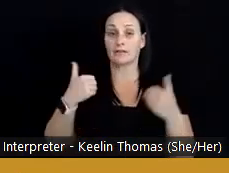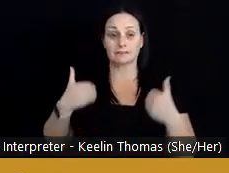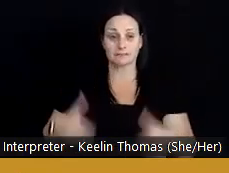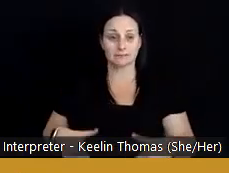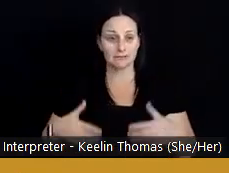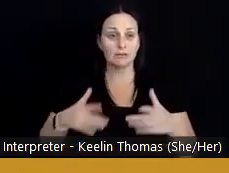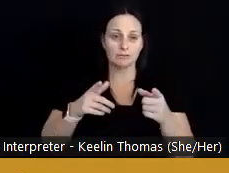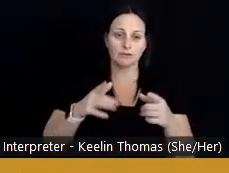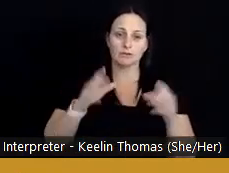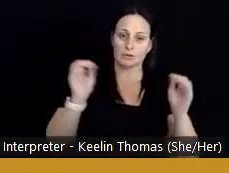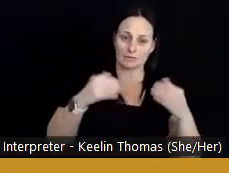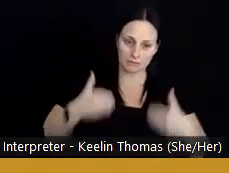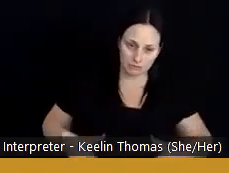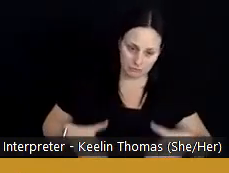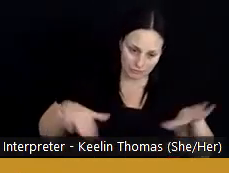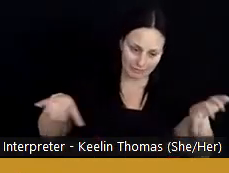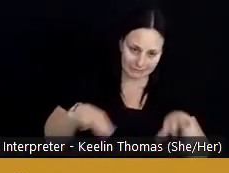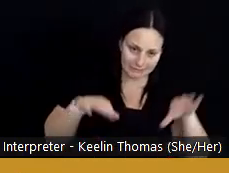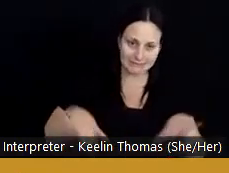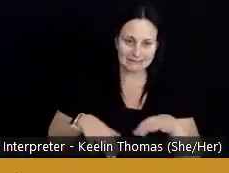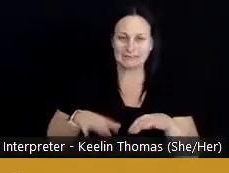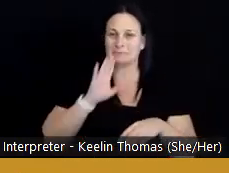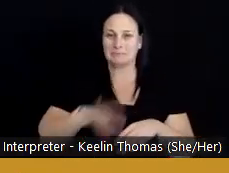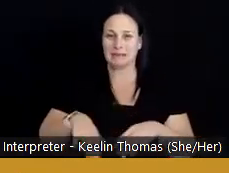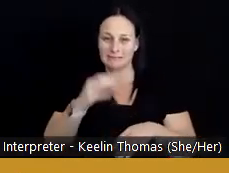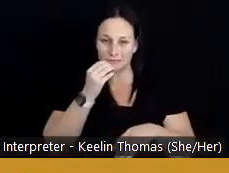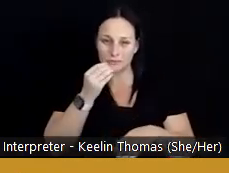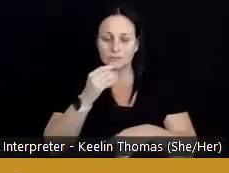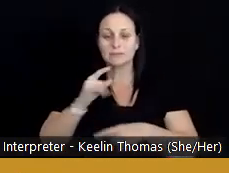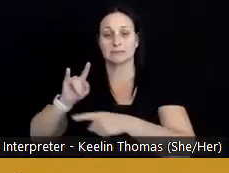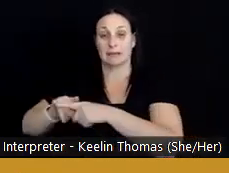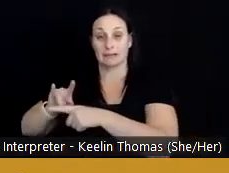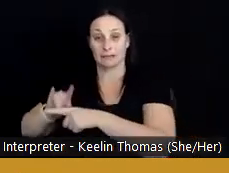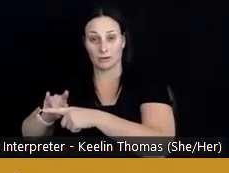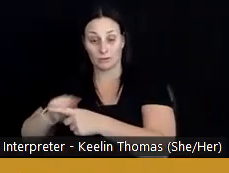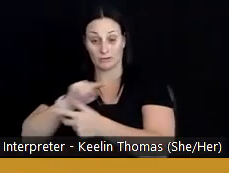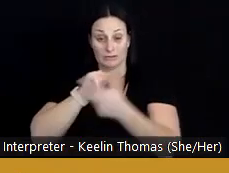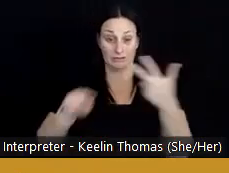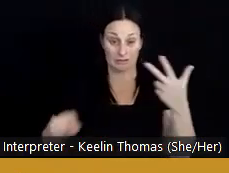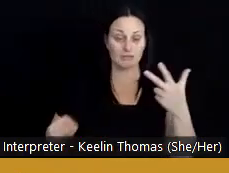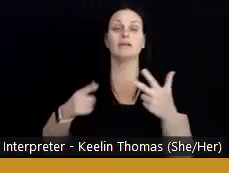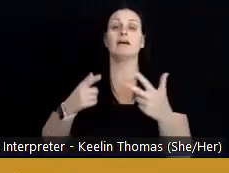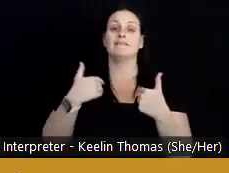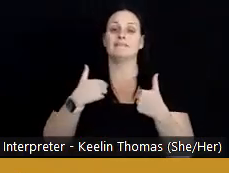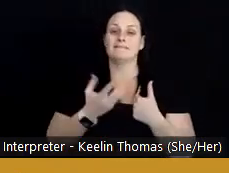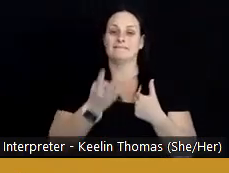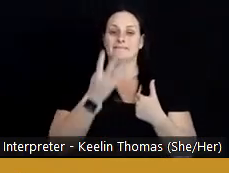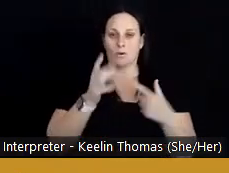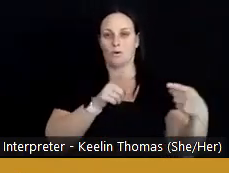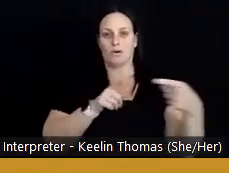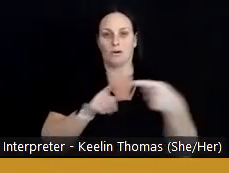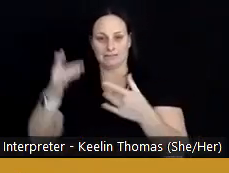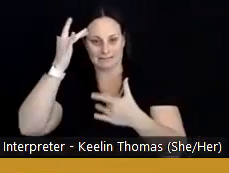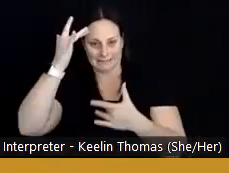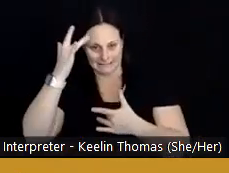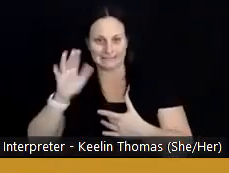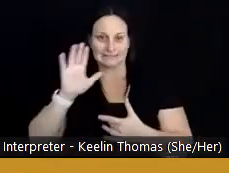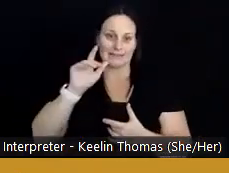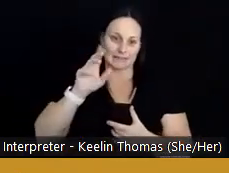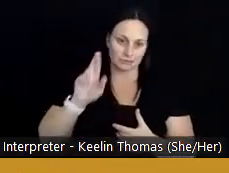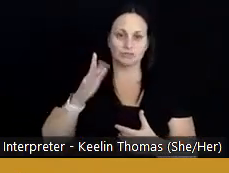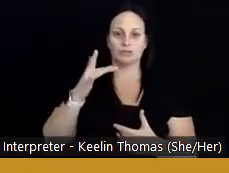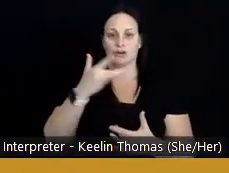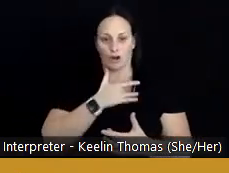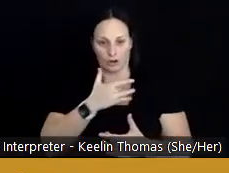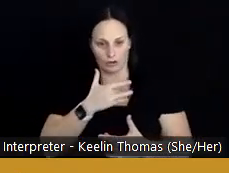having diets that are poor, and the use of tobacco. And those things result in four diseases, cancers, heart disease and stroke, type 2